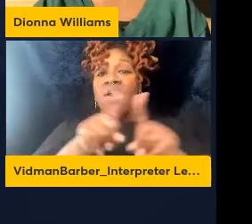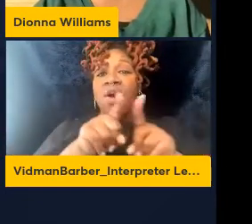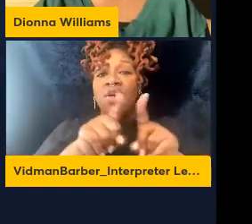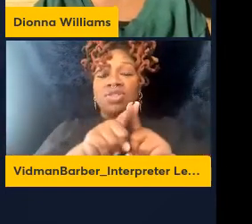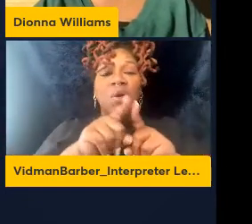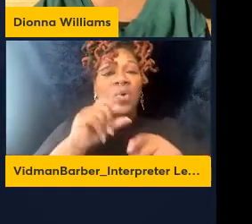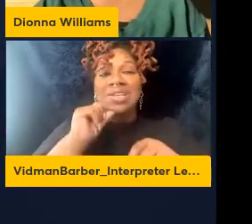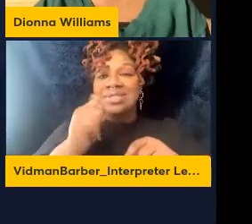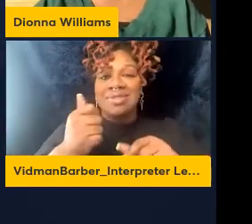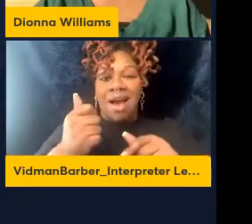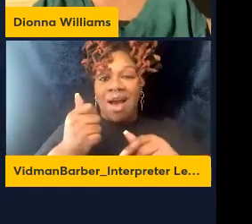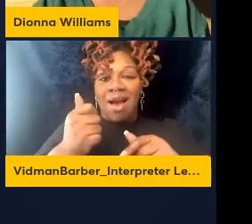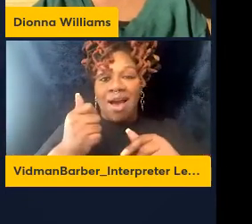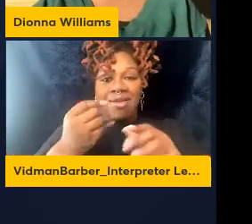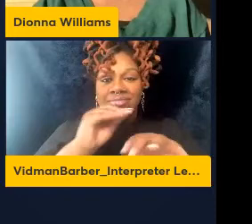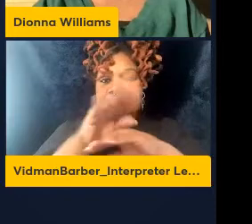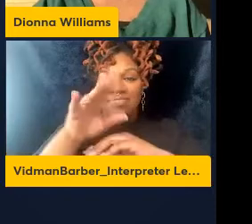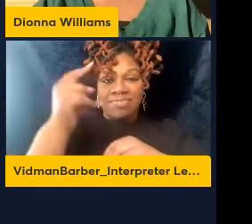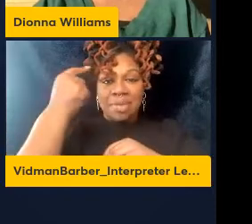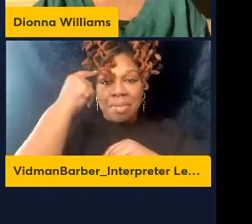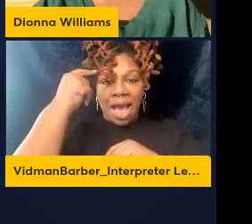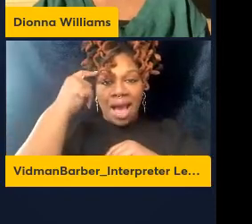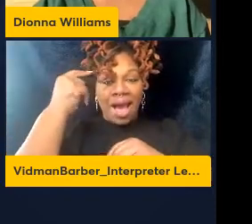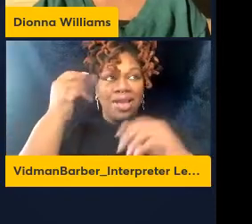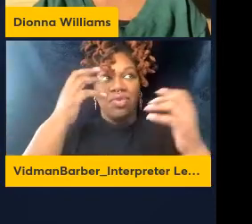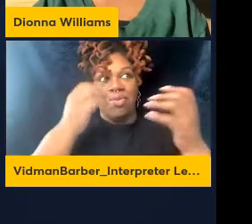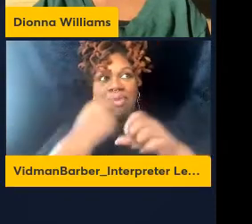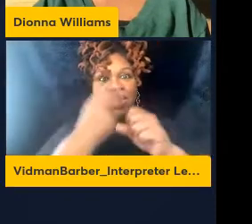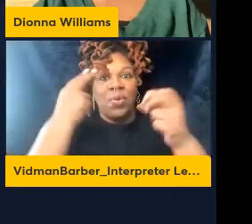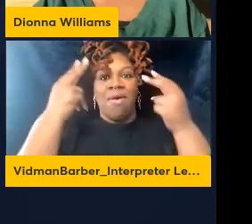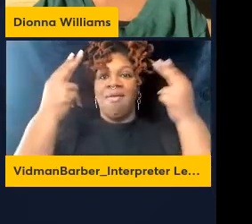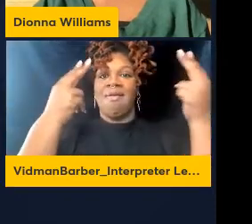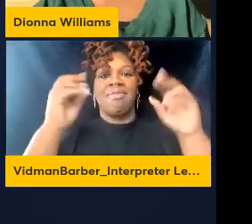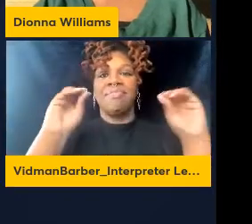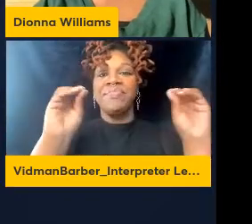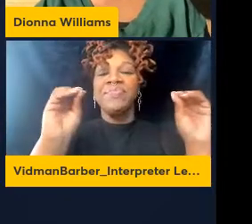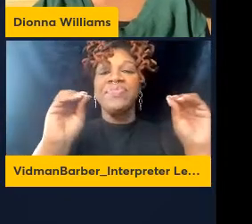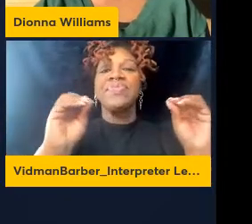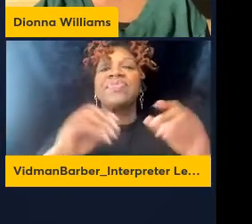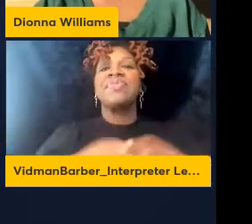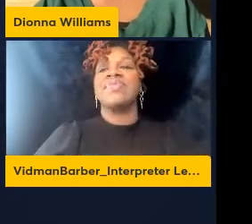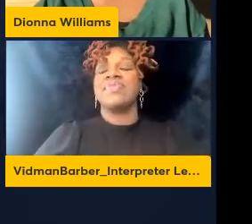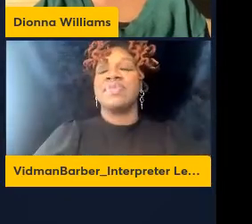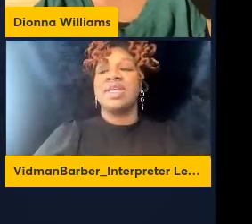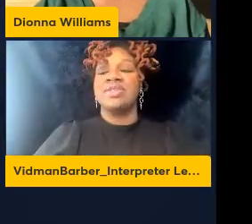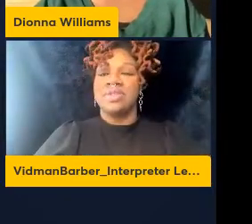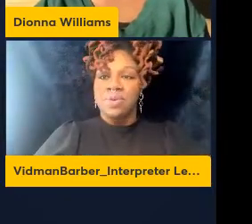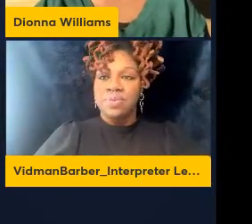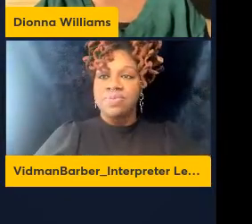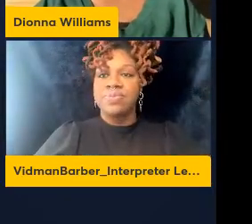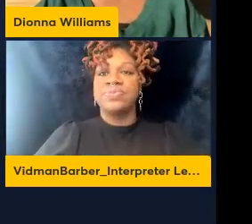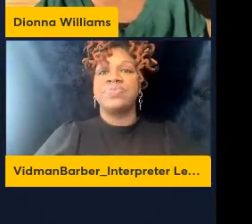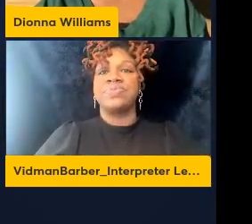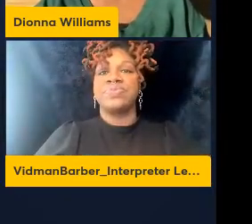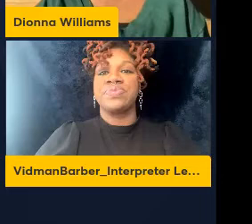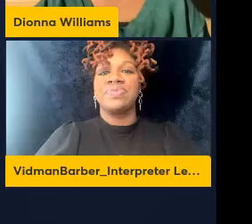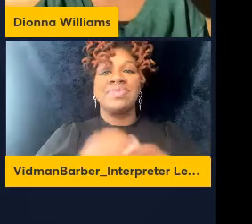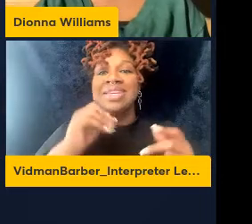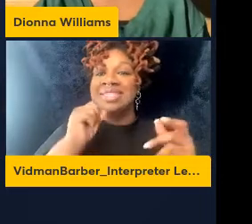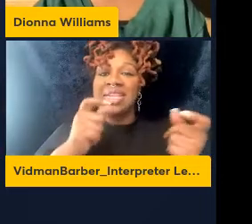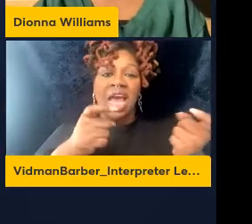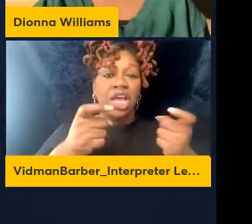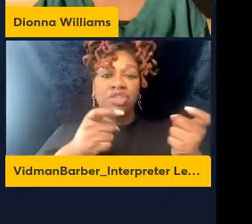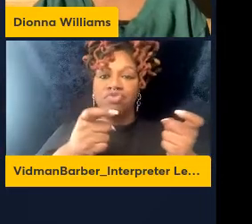it is not vulnerable to DEA regulations. And so it's not a controlled substance at all.